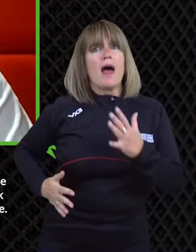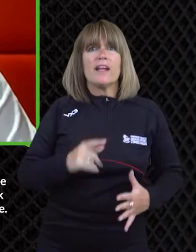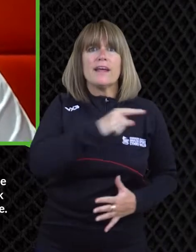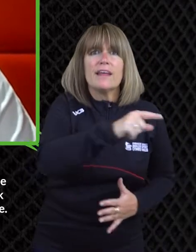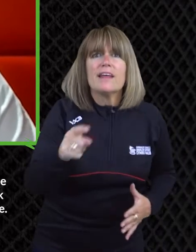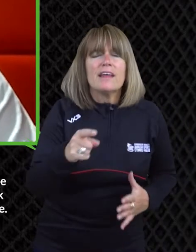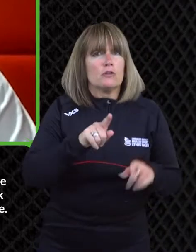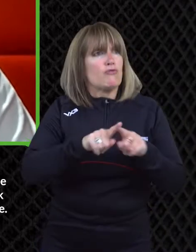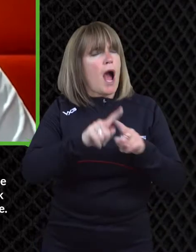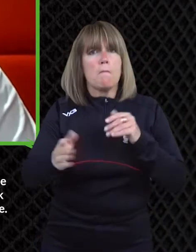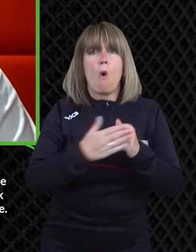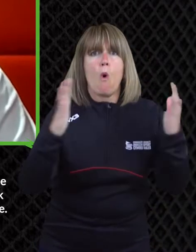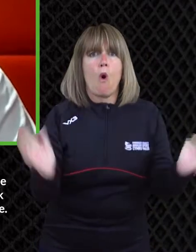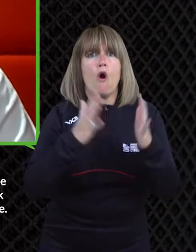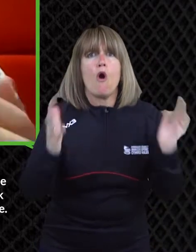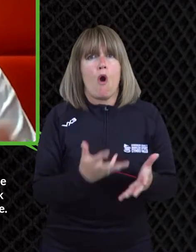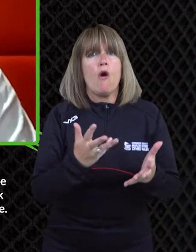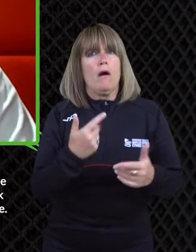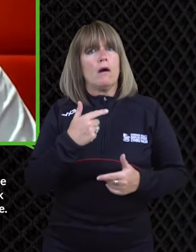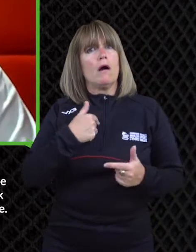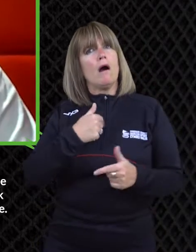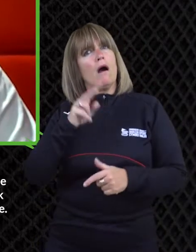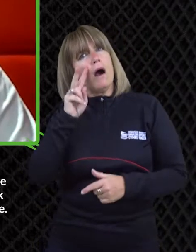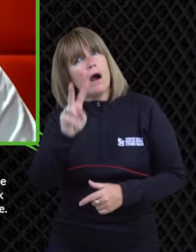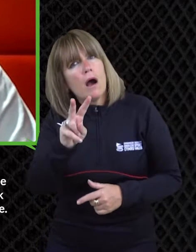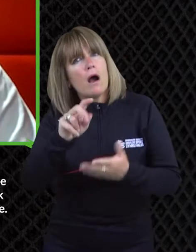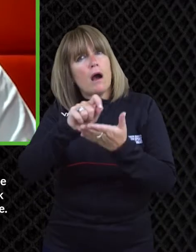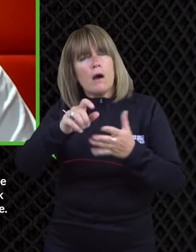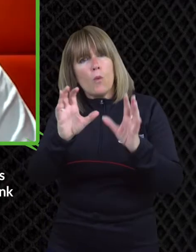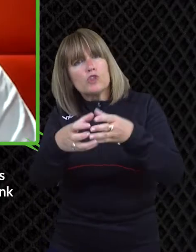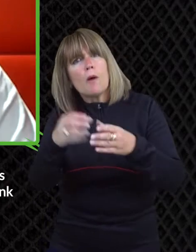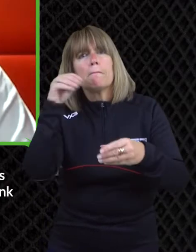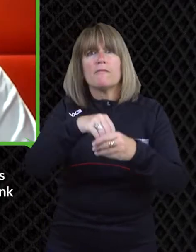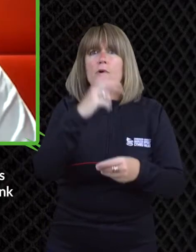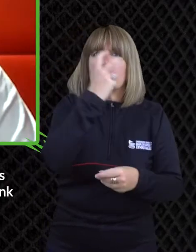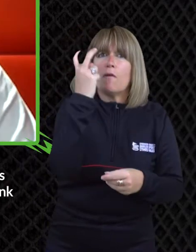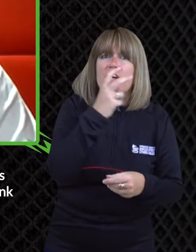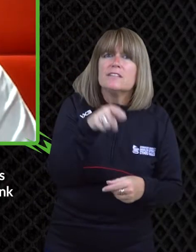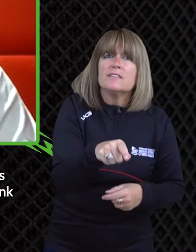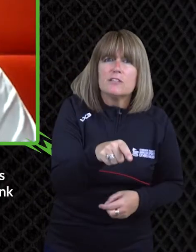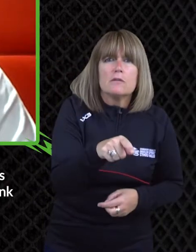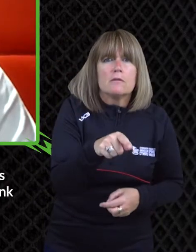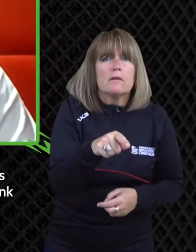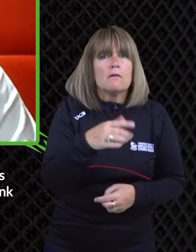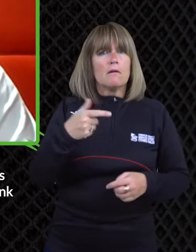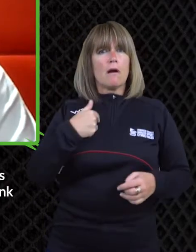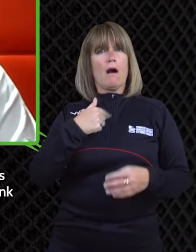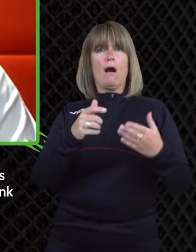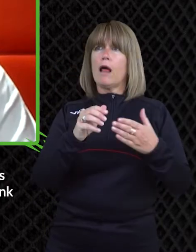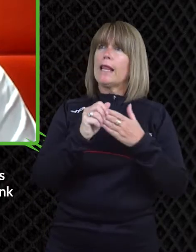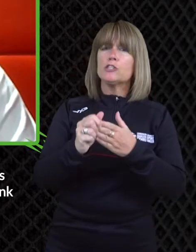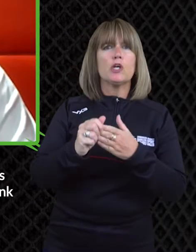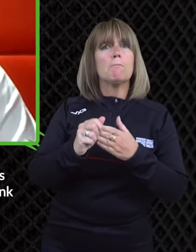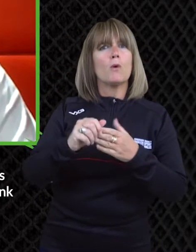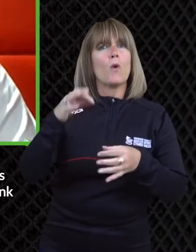change especially recently and and speaking from my own personal experience um you know i know say wales athletics are trying to do